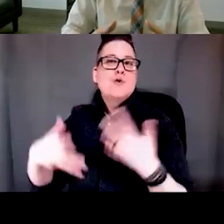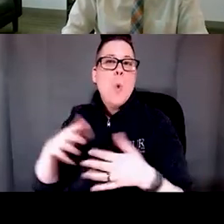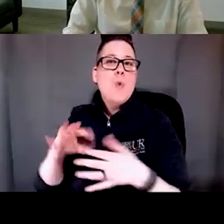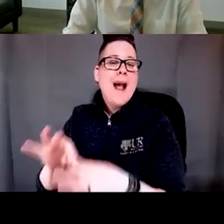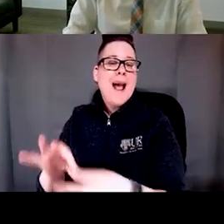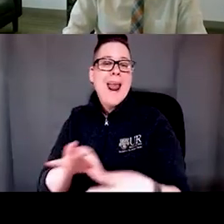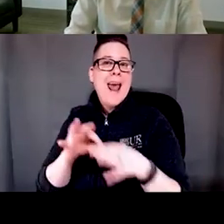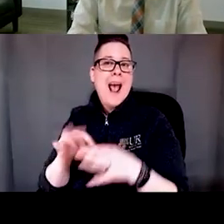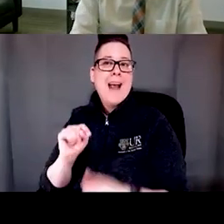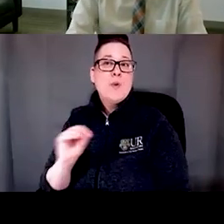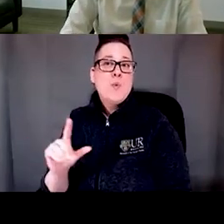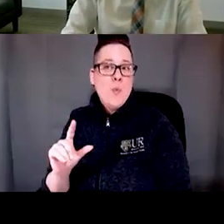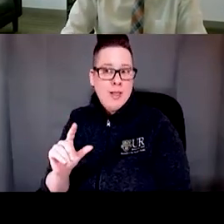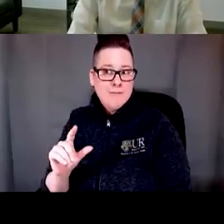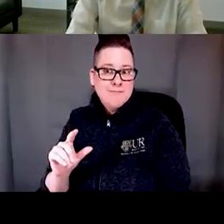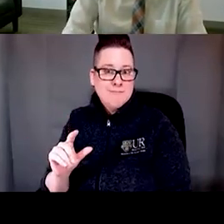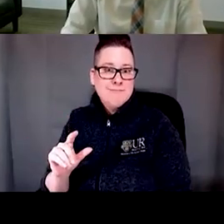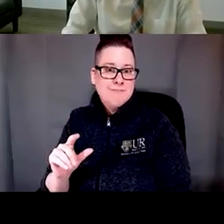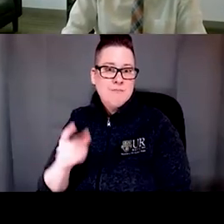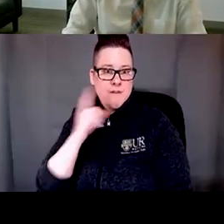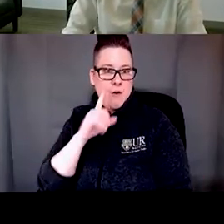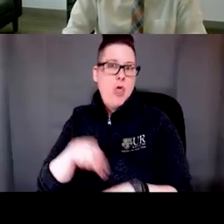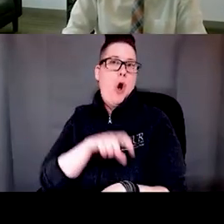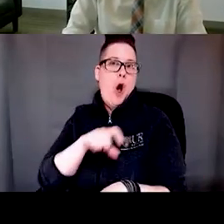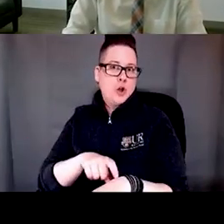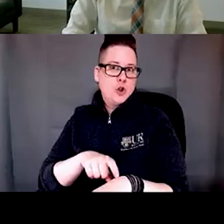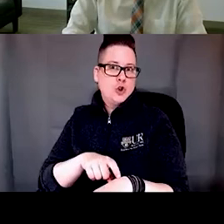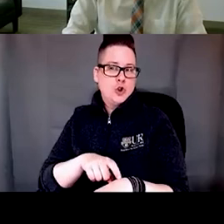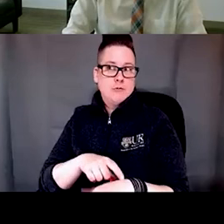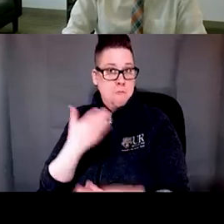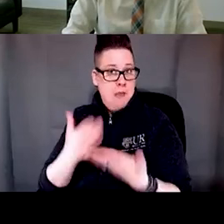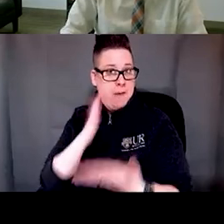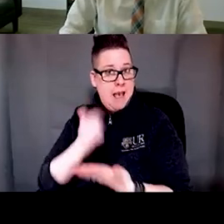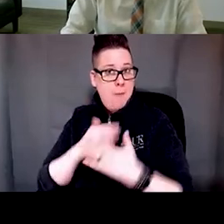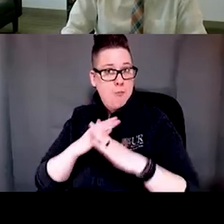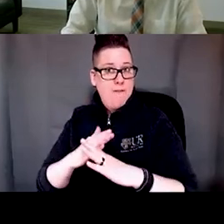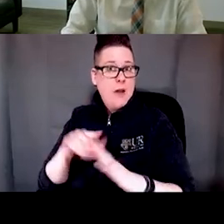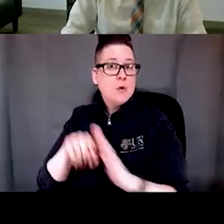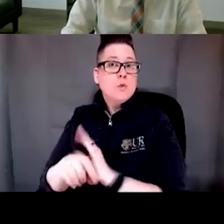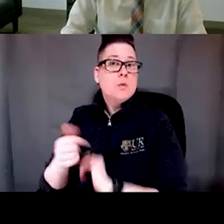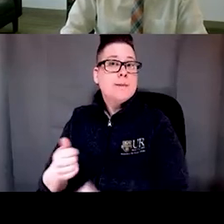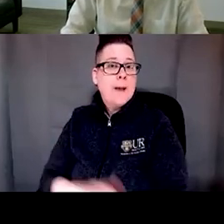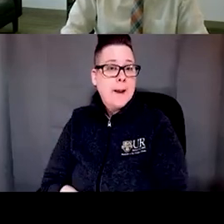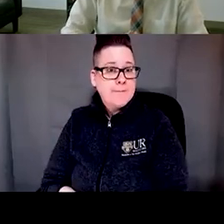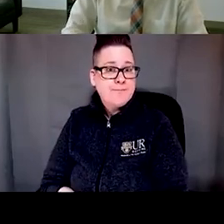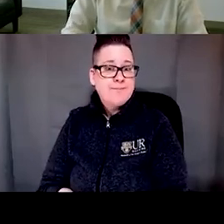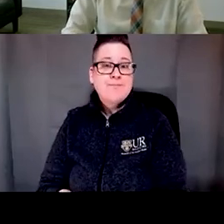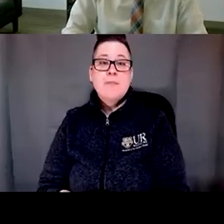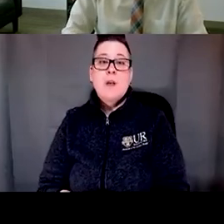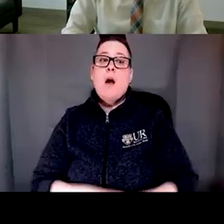in order long term to prevent suicide and with that